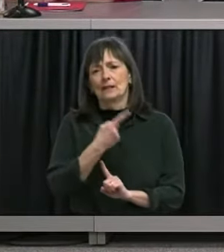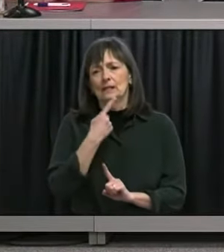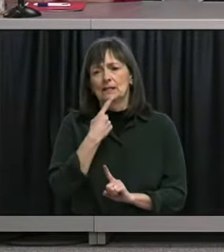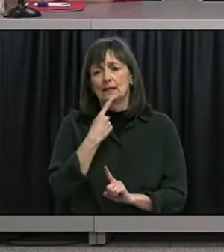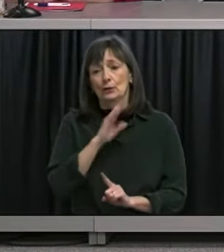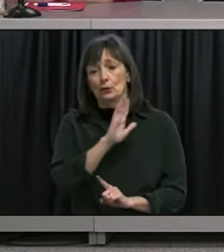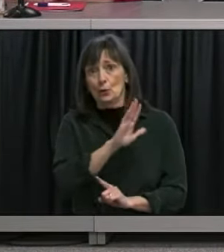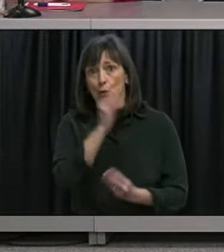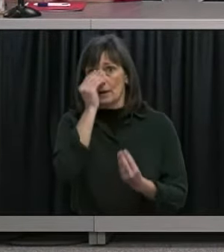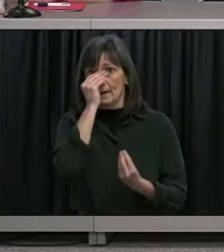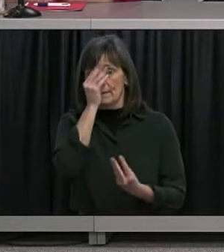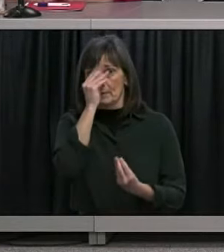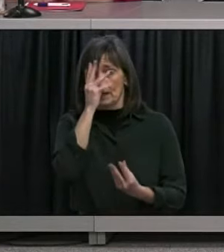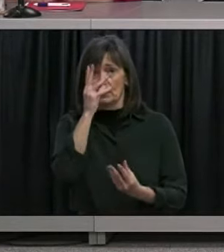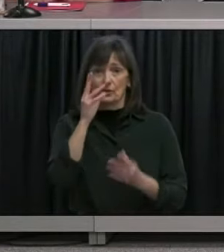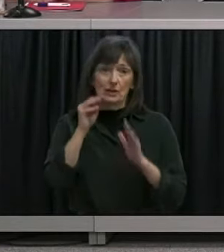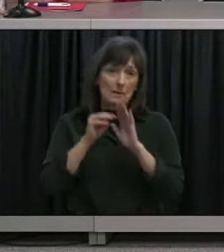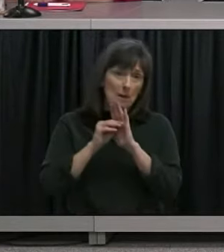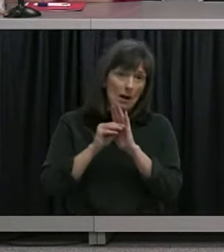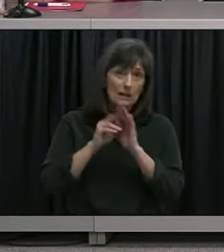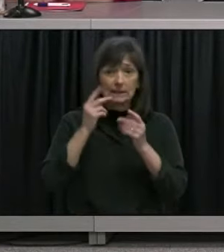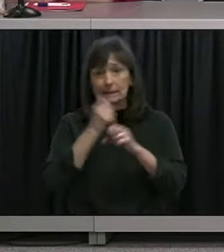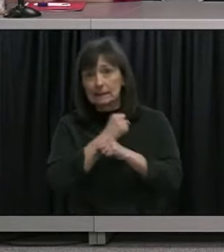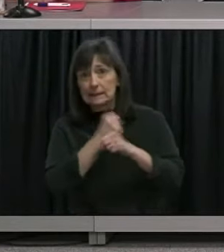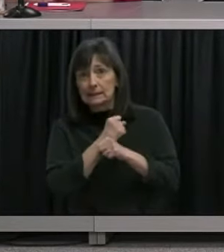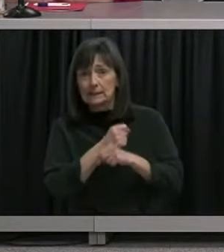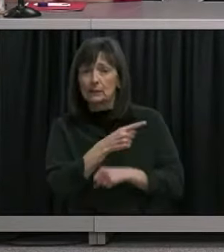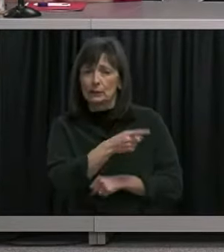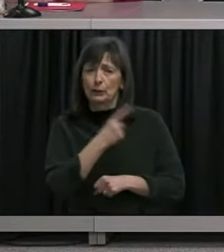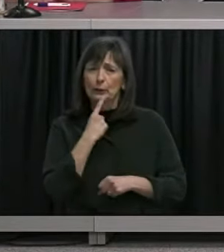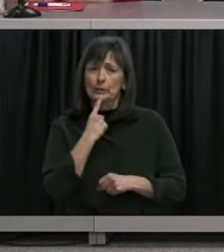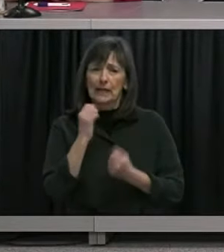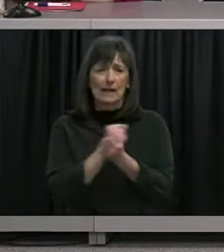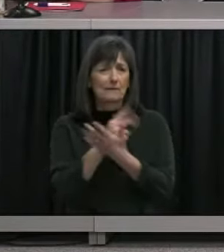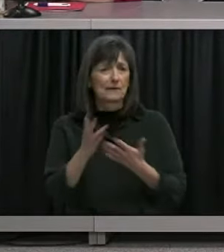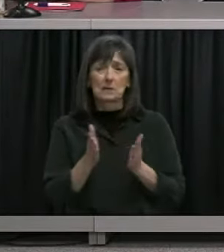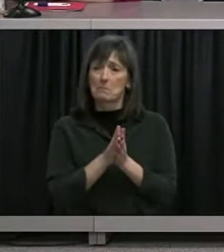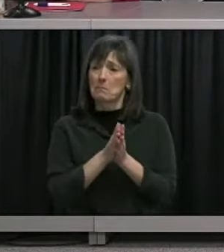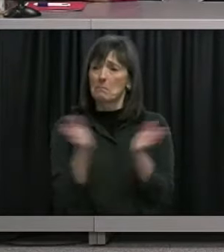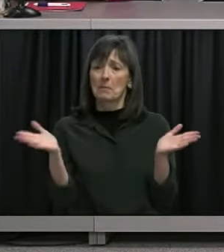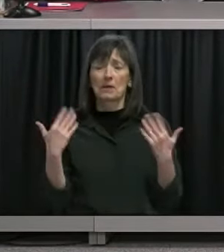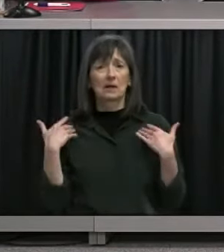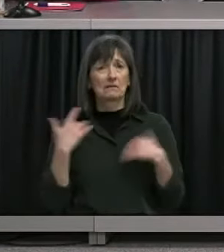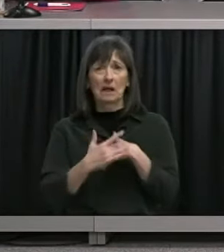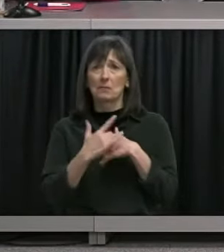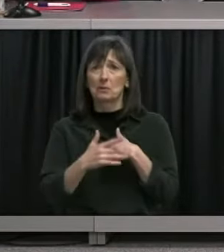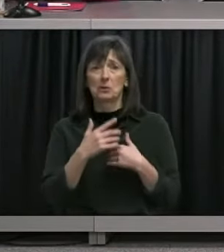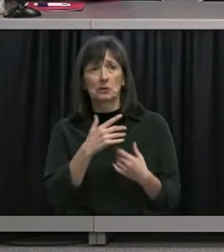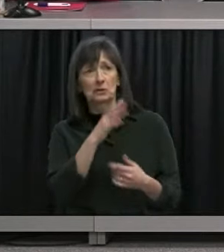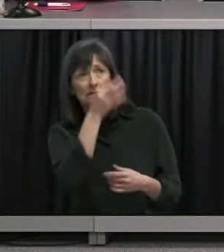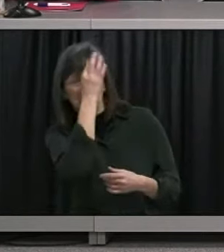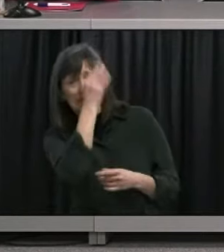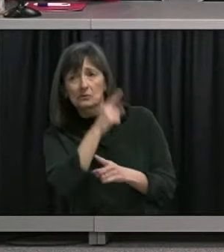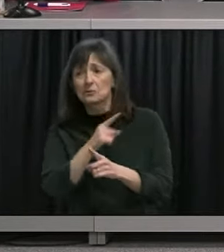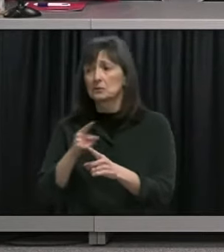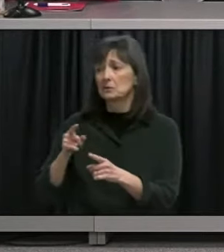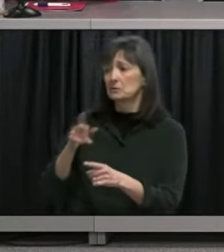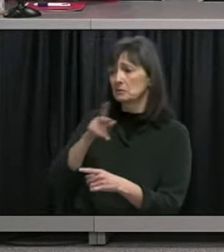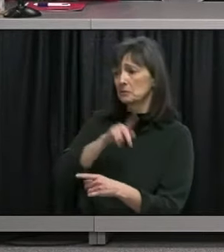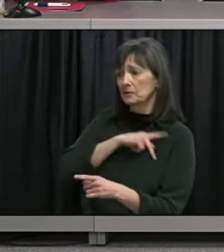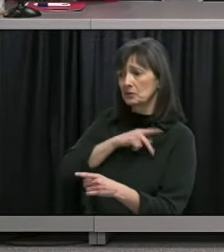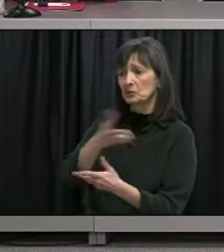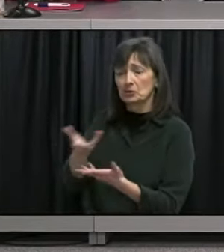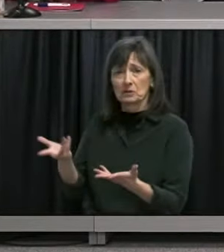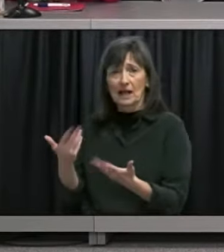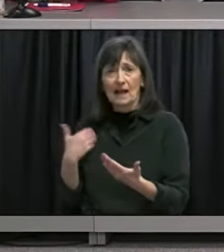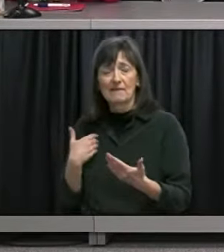you used around modeling etc. was publicly available information so why then when Patrick Butler put an access to information